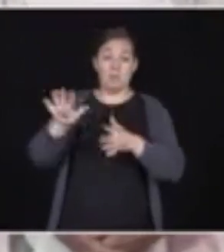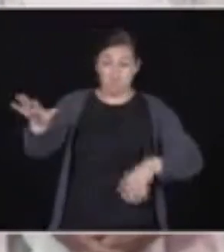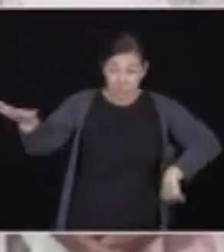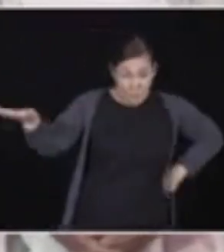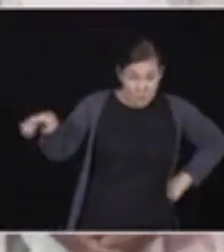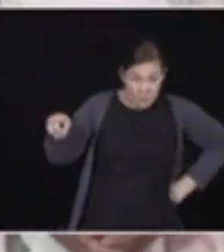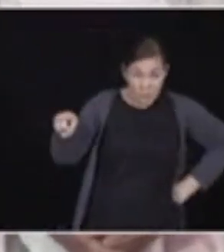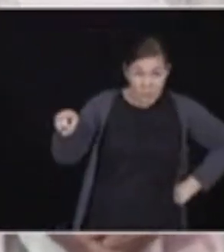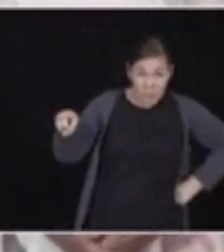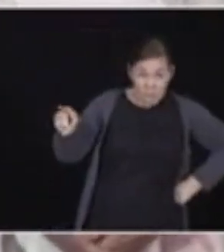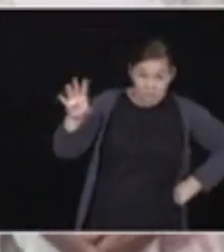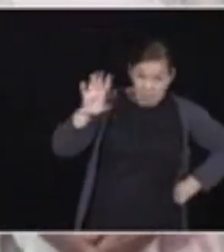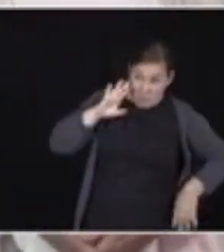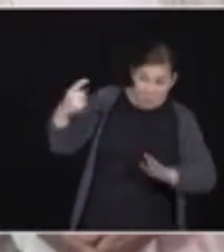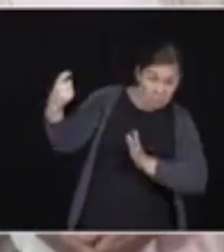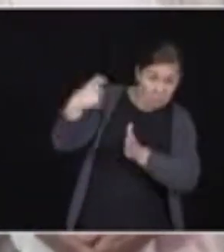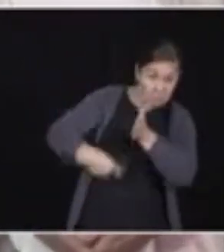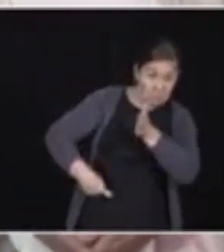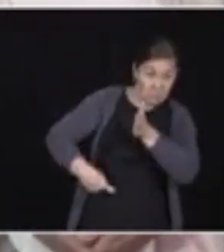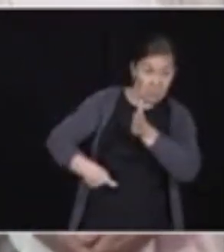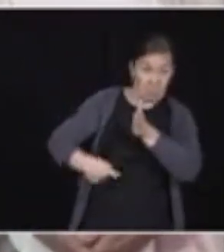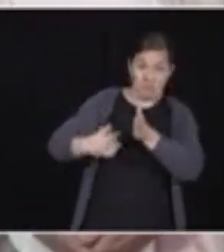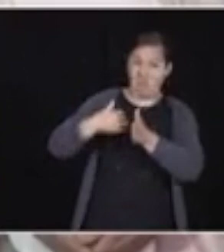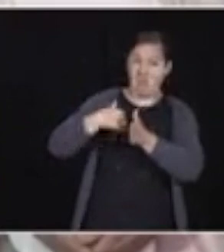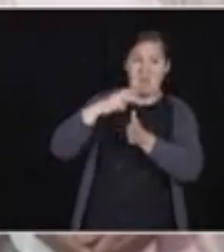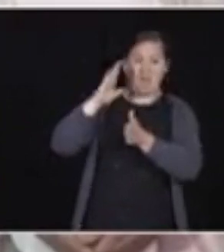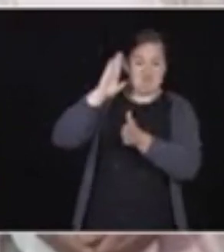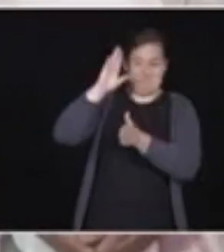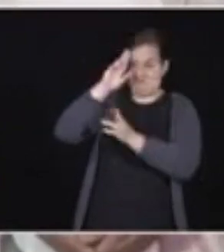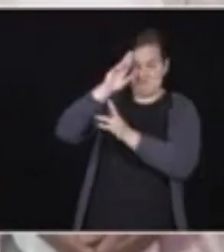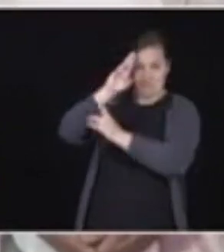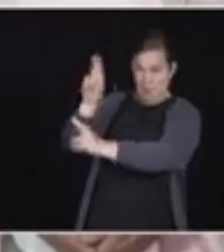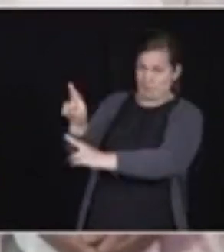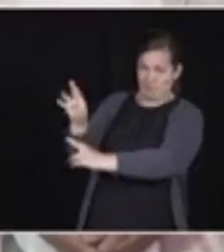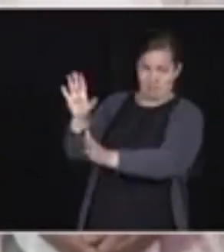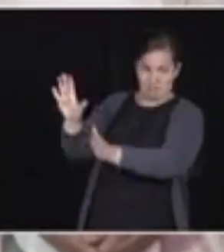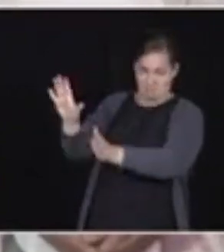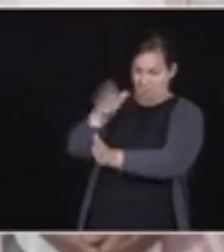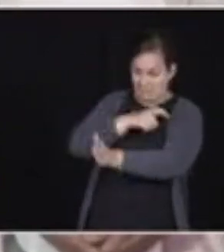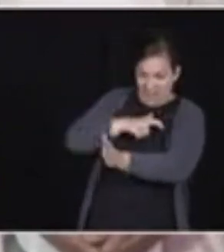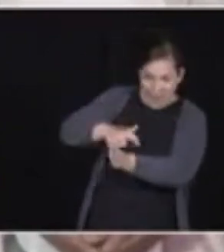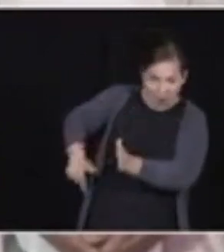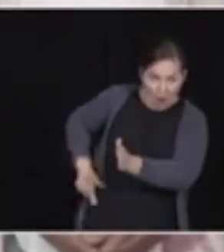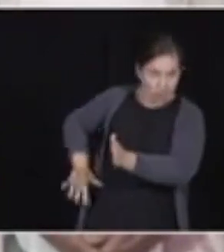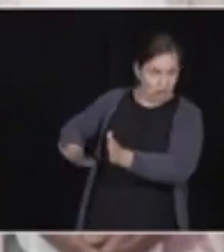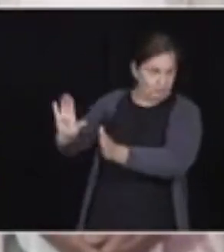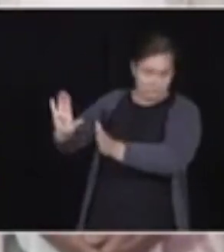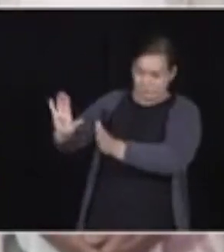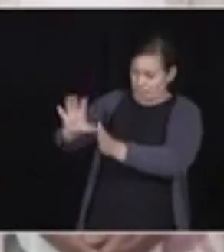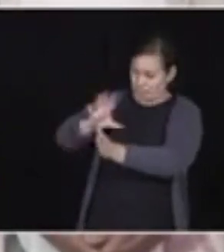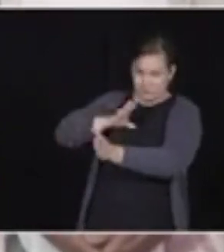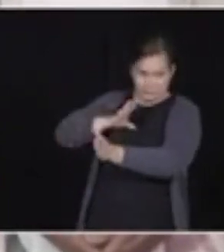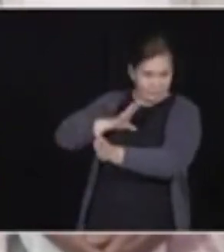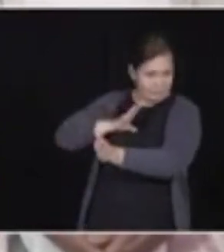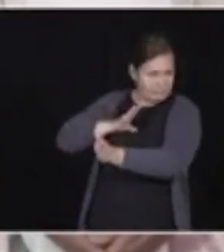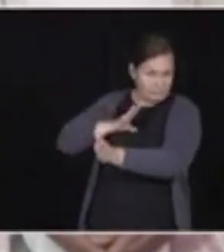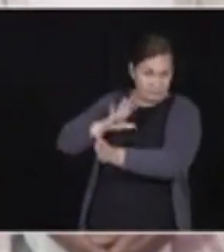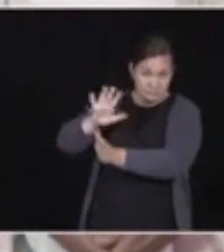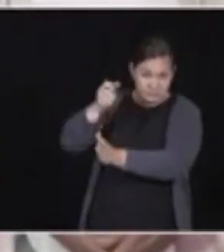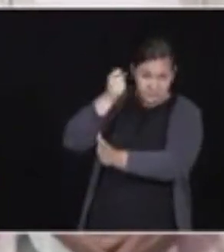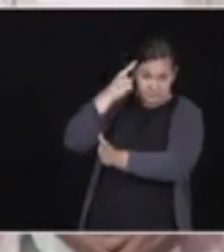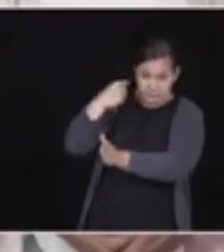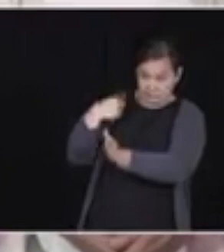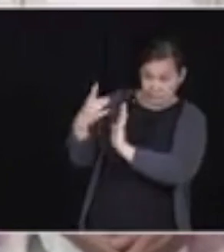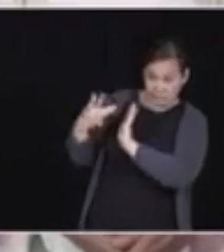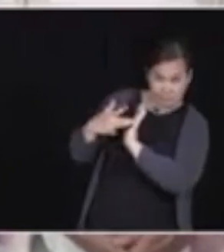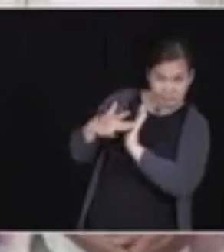Ambassador Lighthizer, by the way, very smart individual. My exact words, we are coming out swinging like you have never seen before. Trying to take advantage of